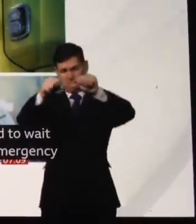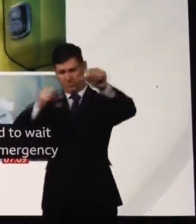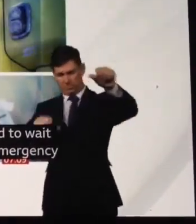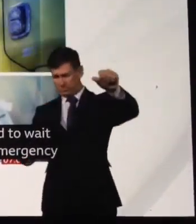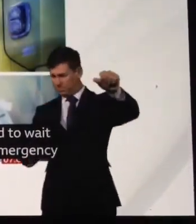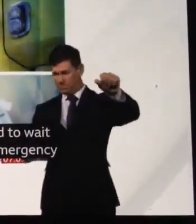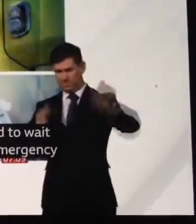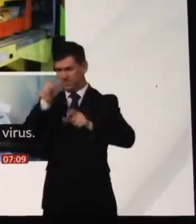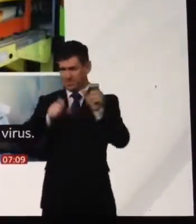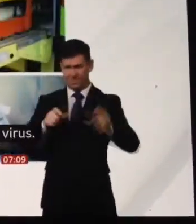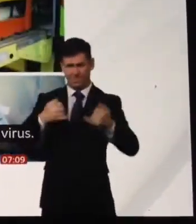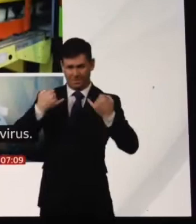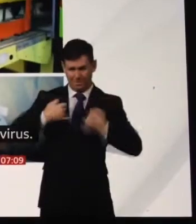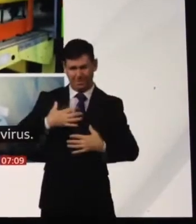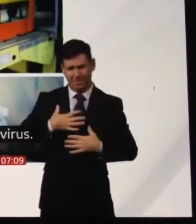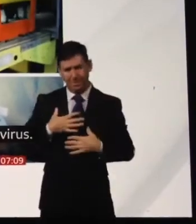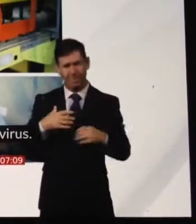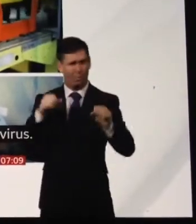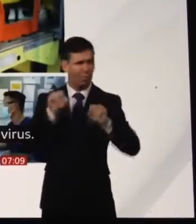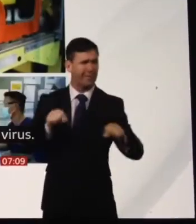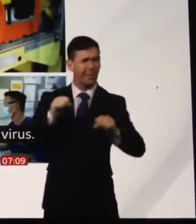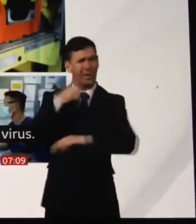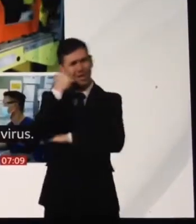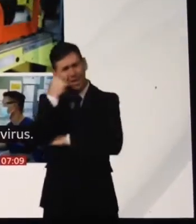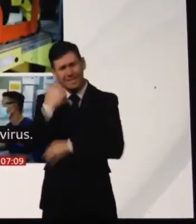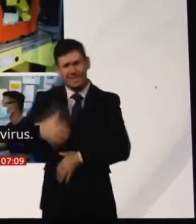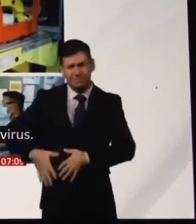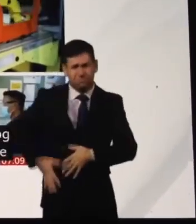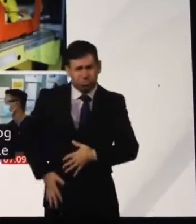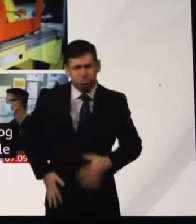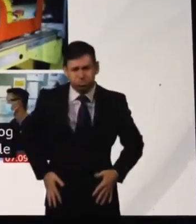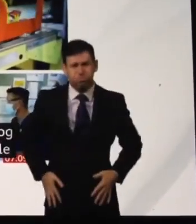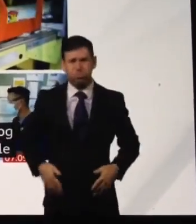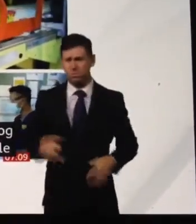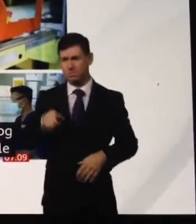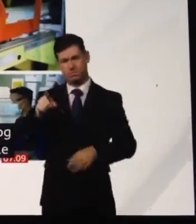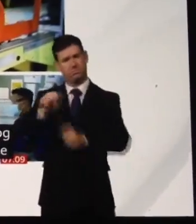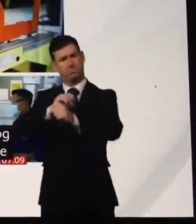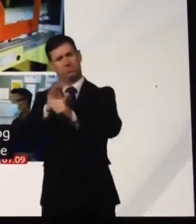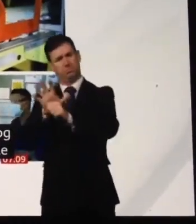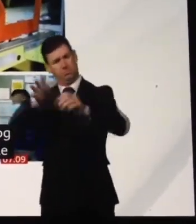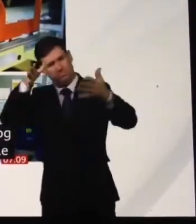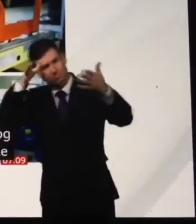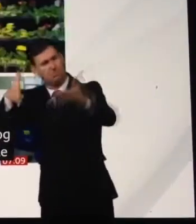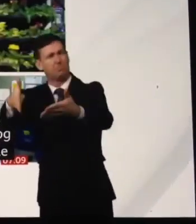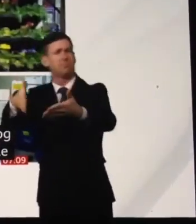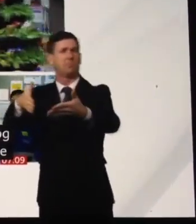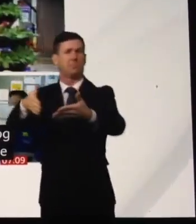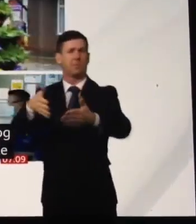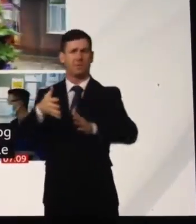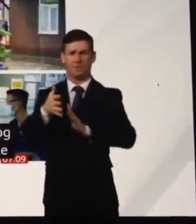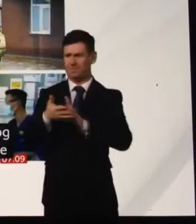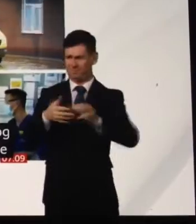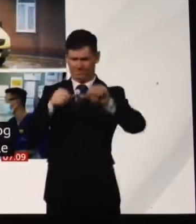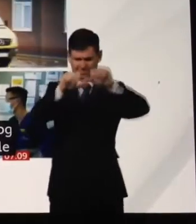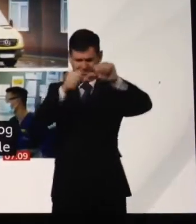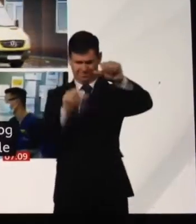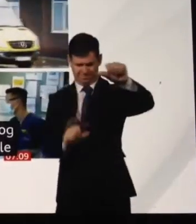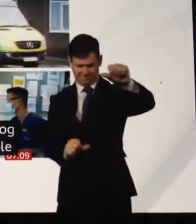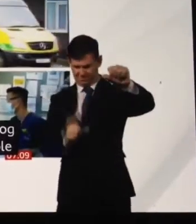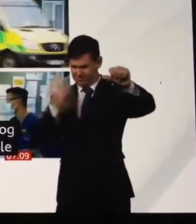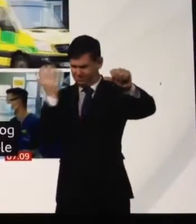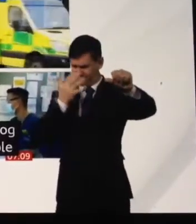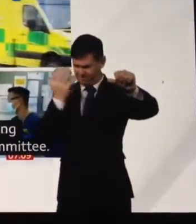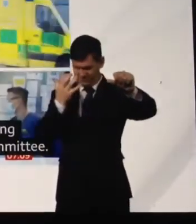and the hospital is focused on an emergency and the virus. The task of the government is not going to fire the challenge of the challenge